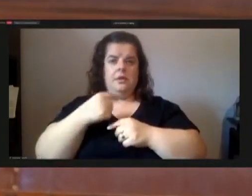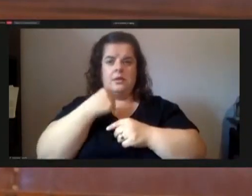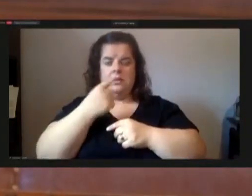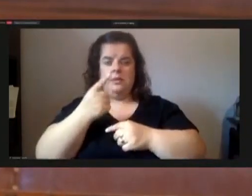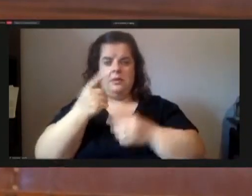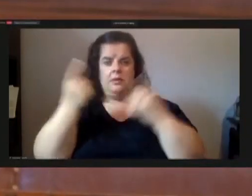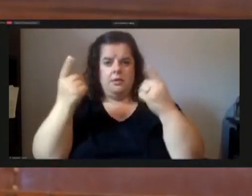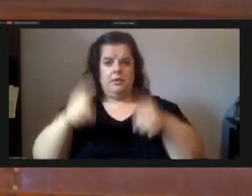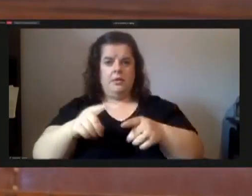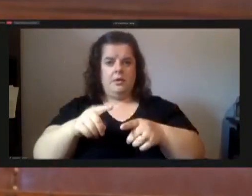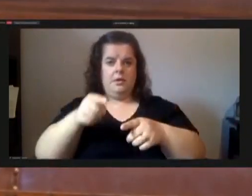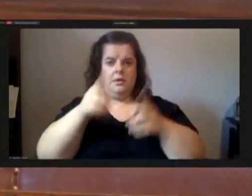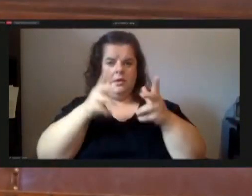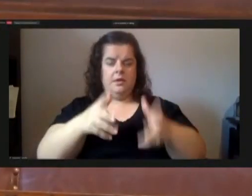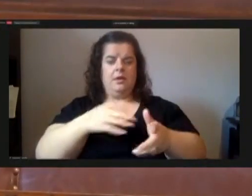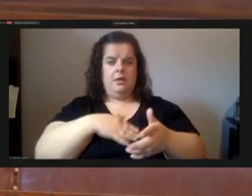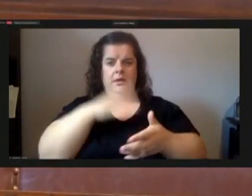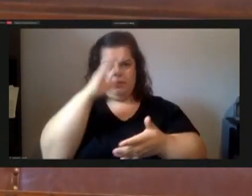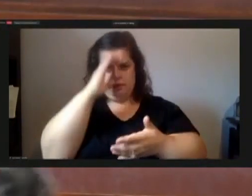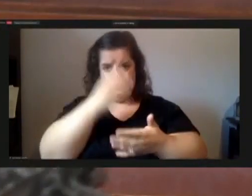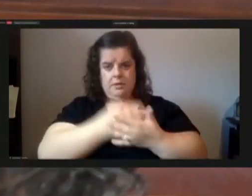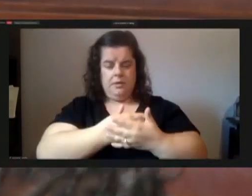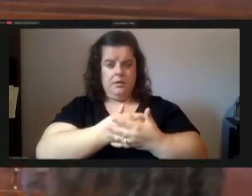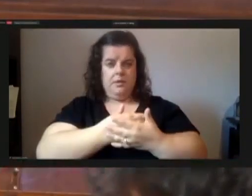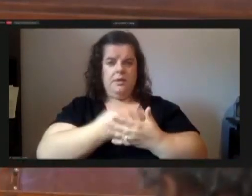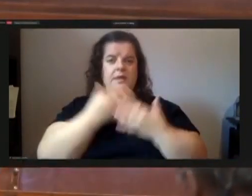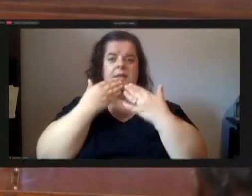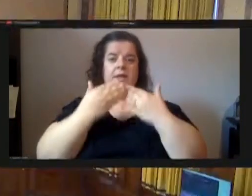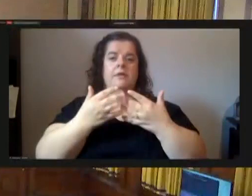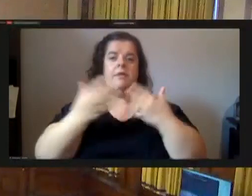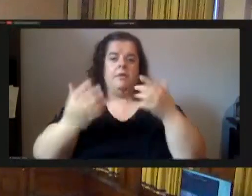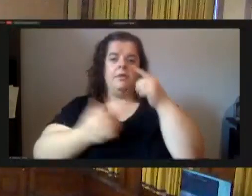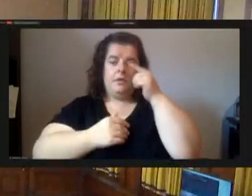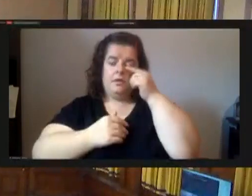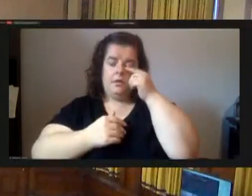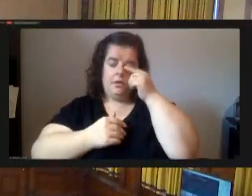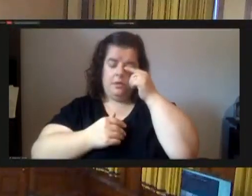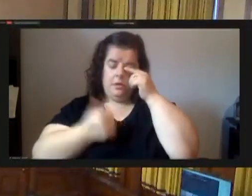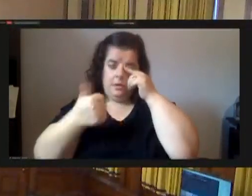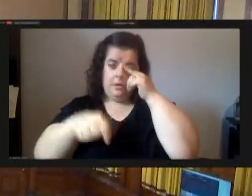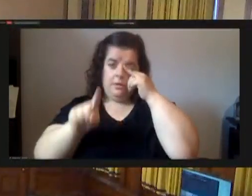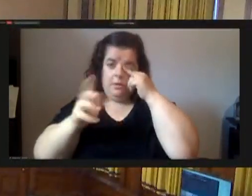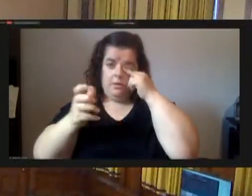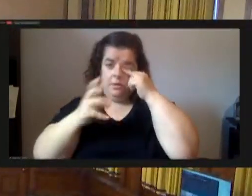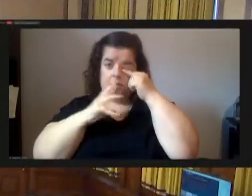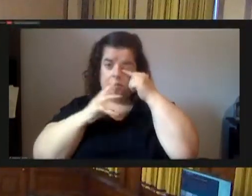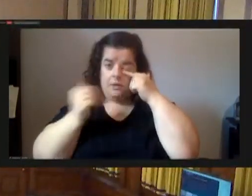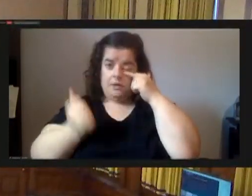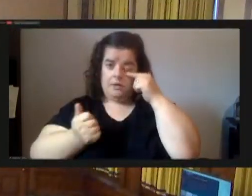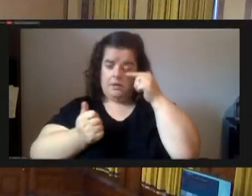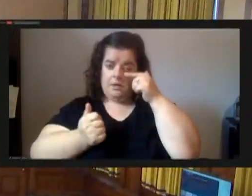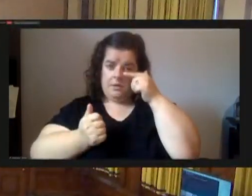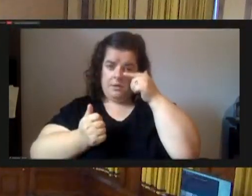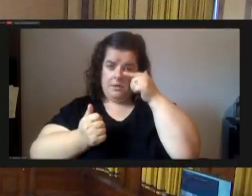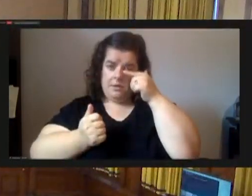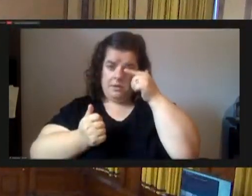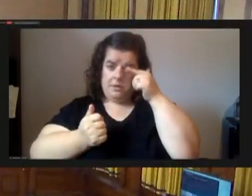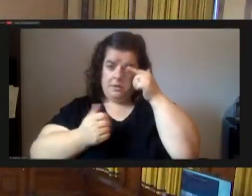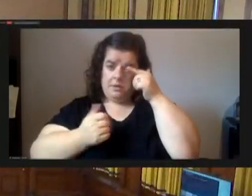abandoned my thank you very much anyone else wishing to speak please come forward